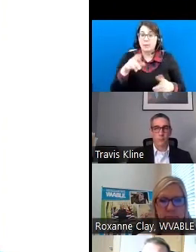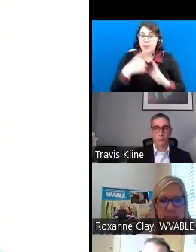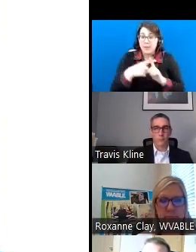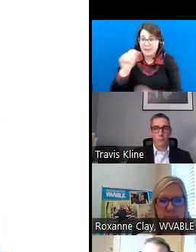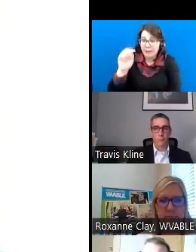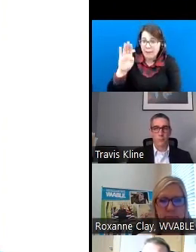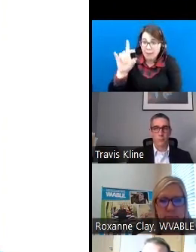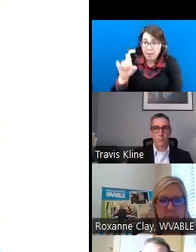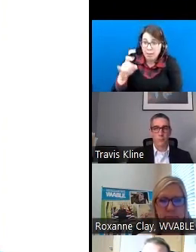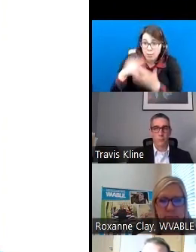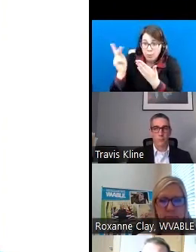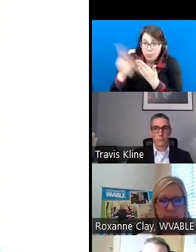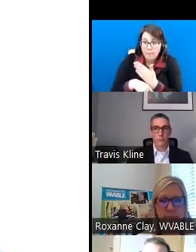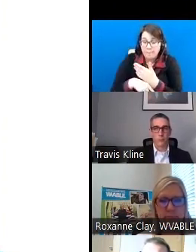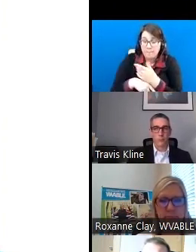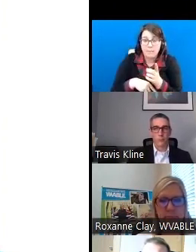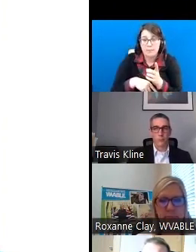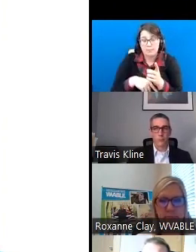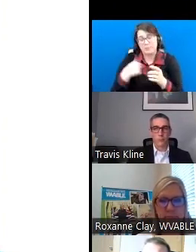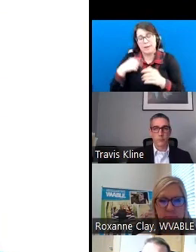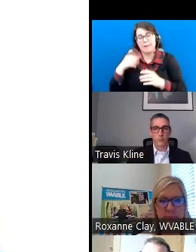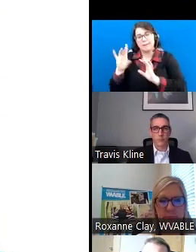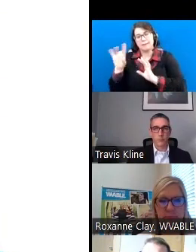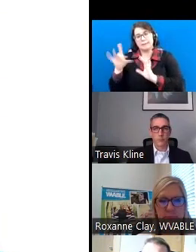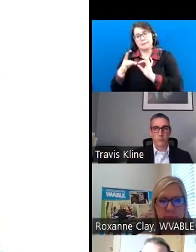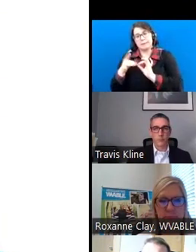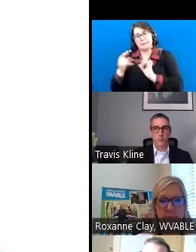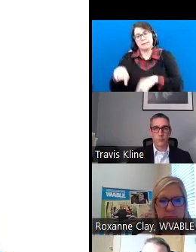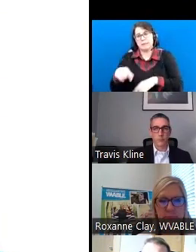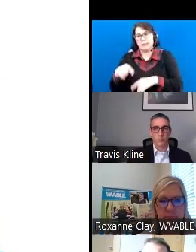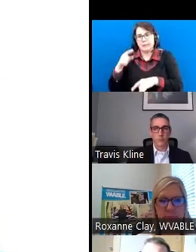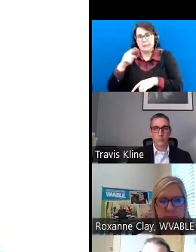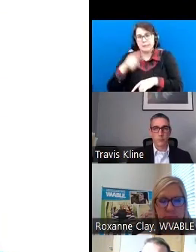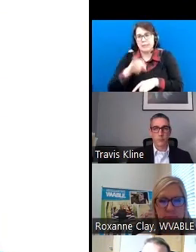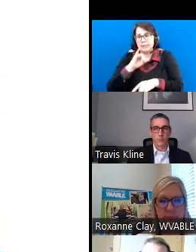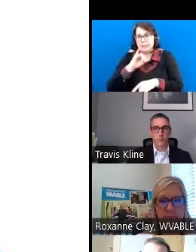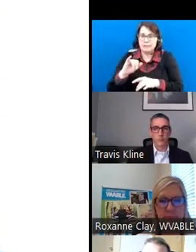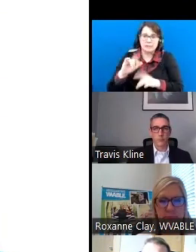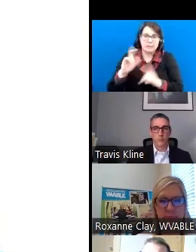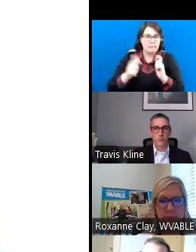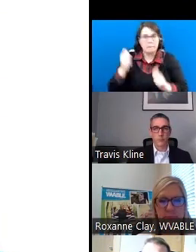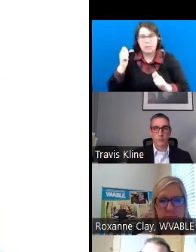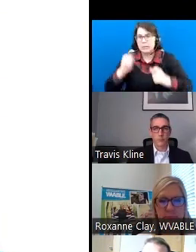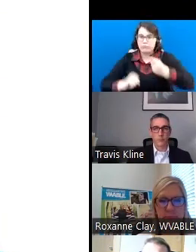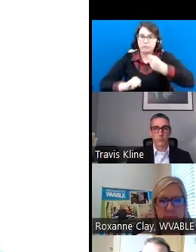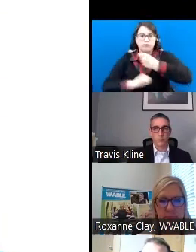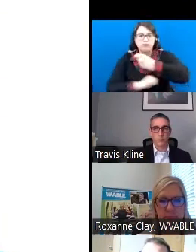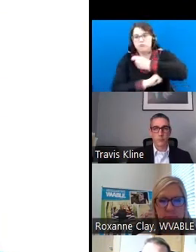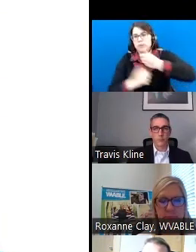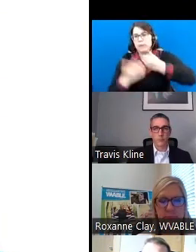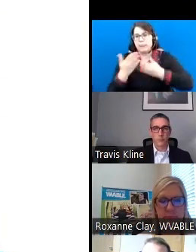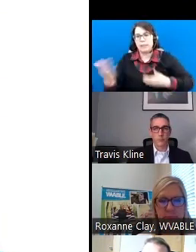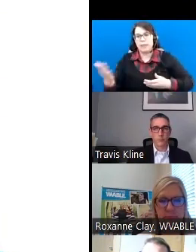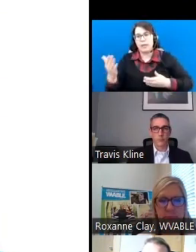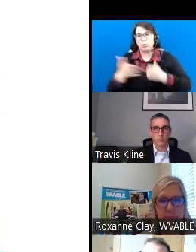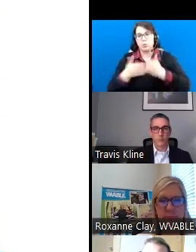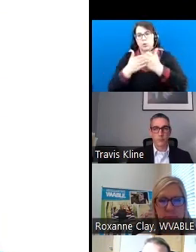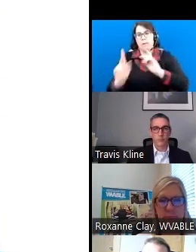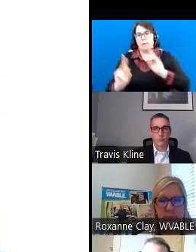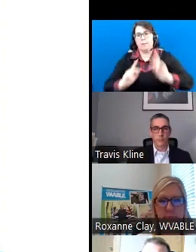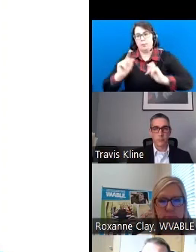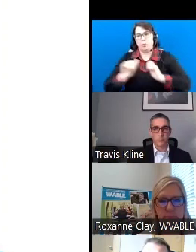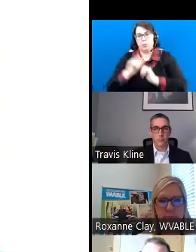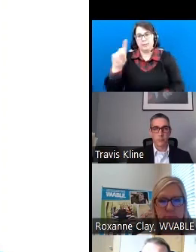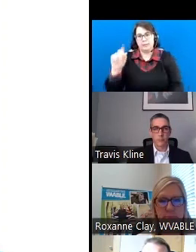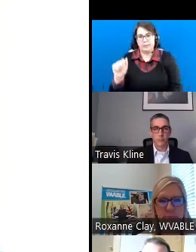we're just, I've said this before, it's one of the most monumental things for helping people with